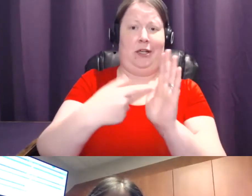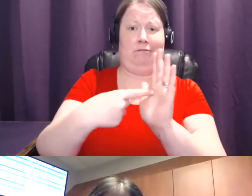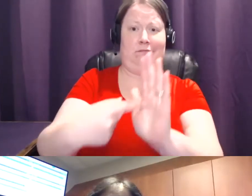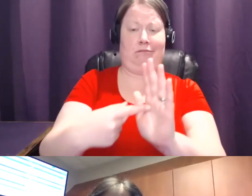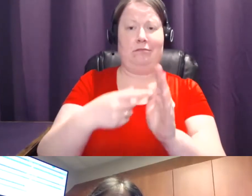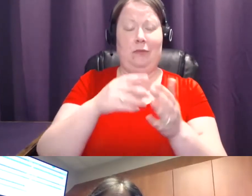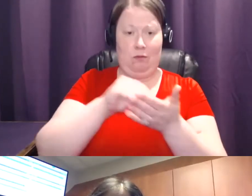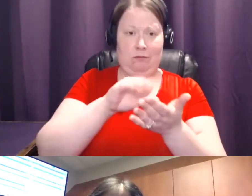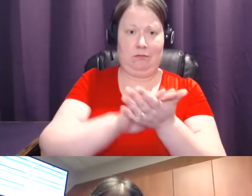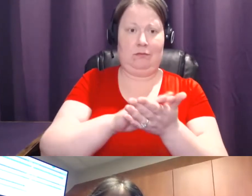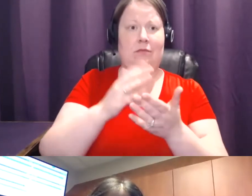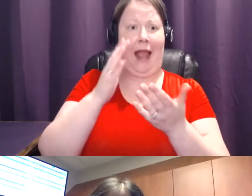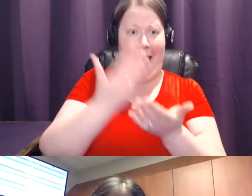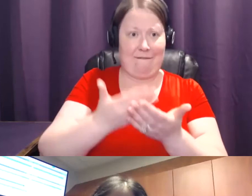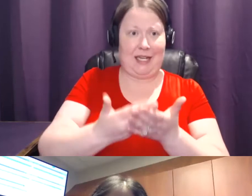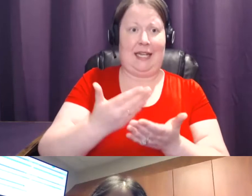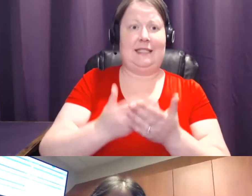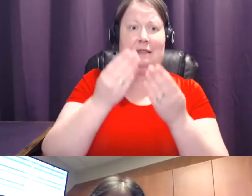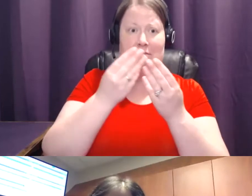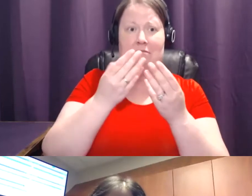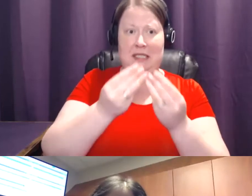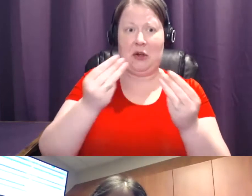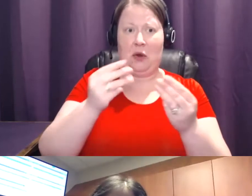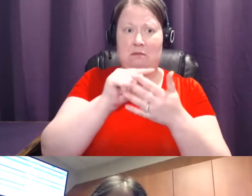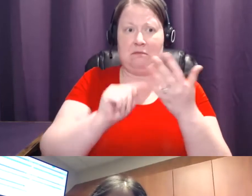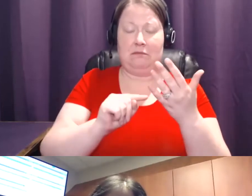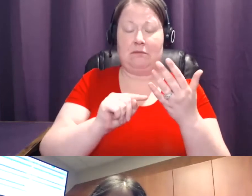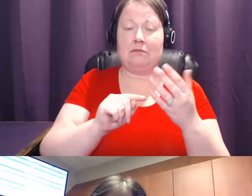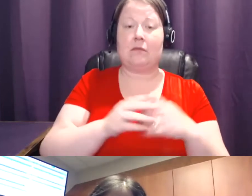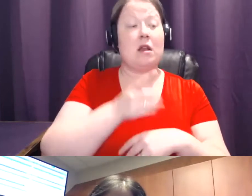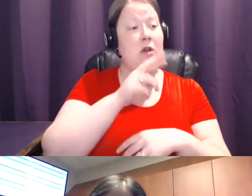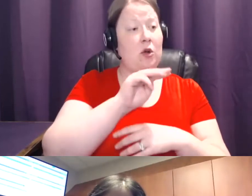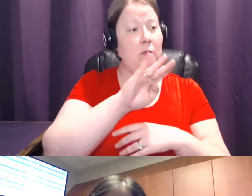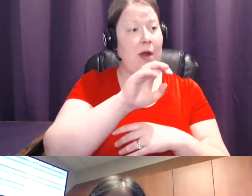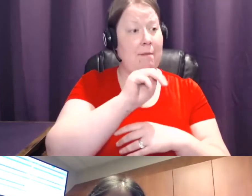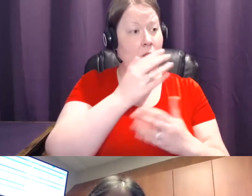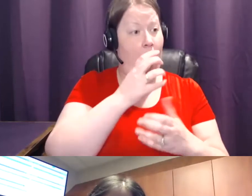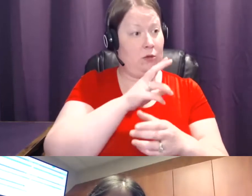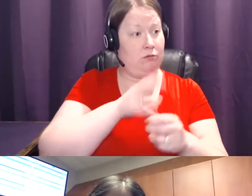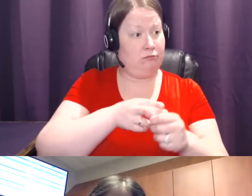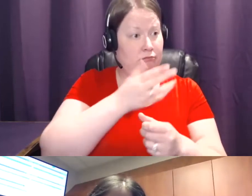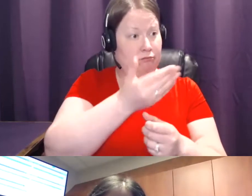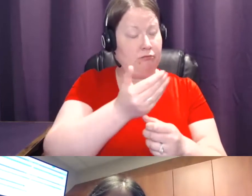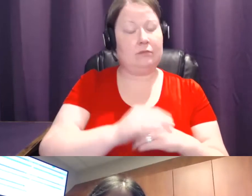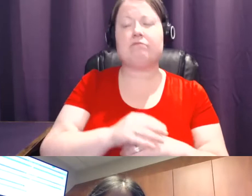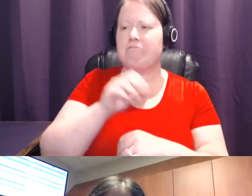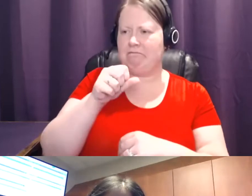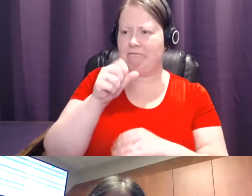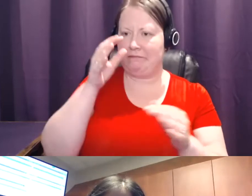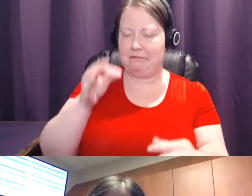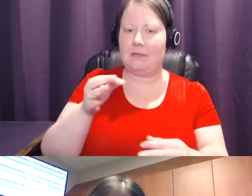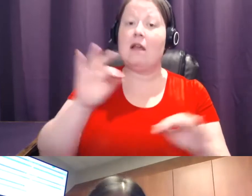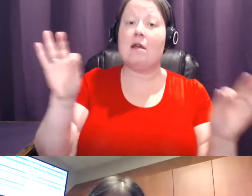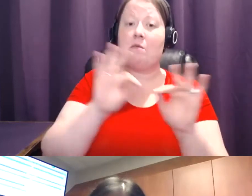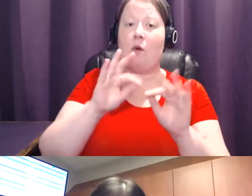recommending mammograms. Dr. Brim, do you want to jump in on that one? Yeah, definitely. So it's important to realize that the data is